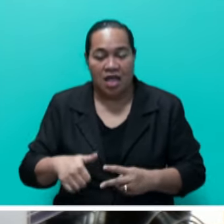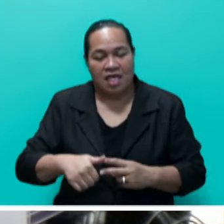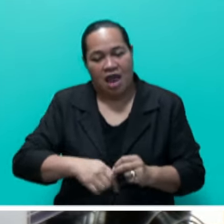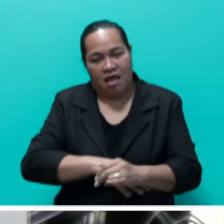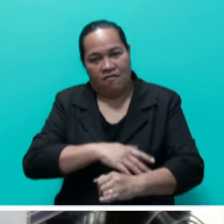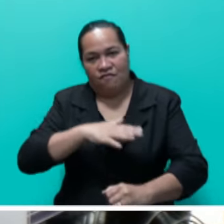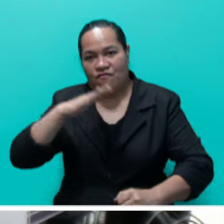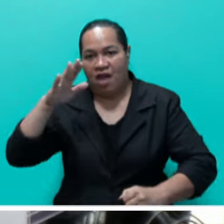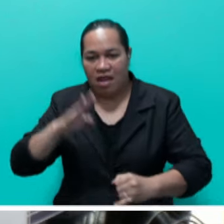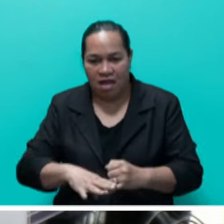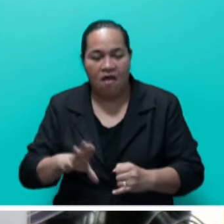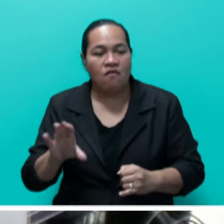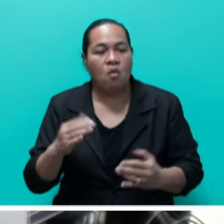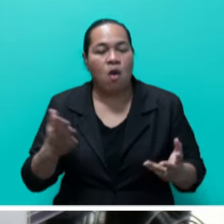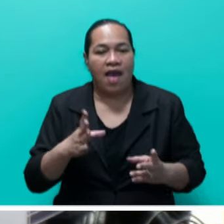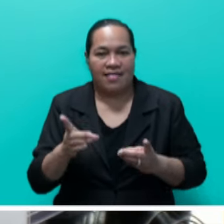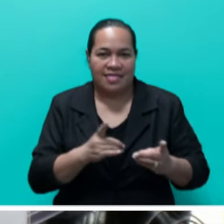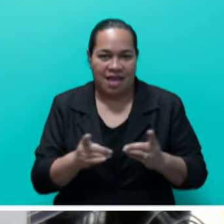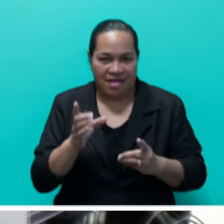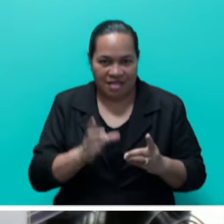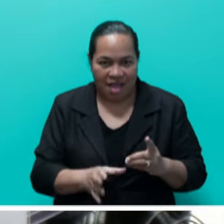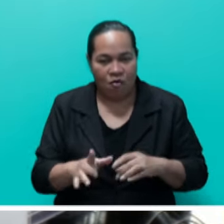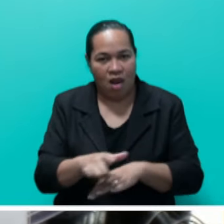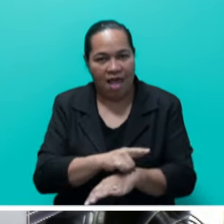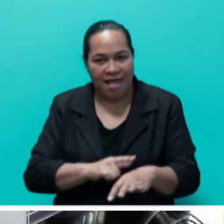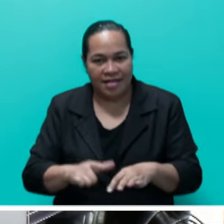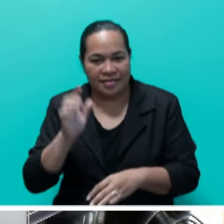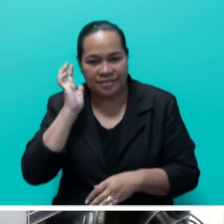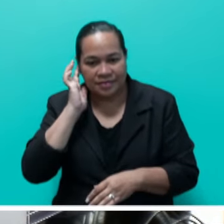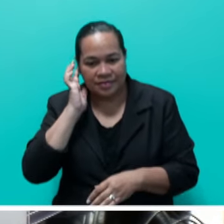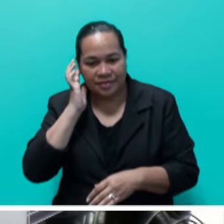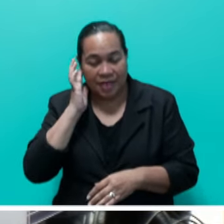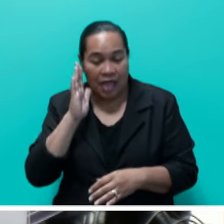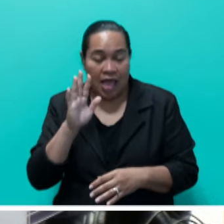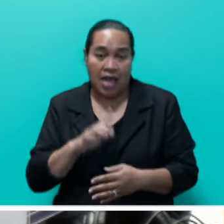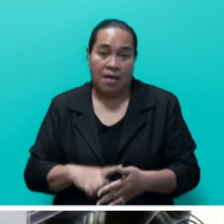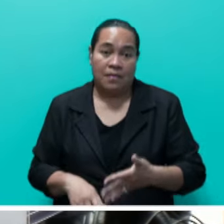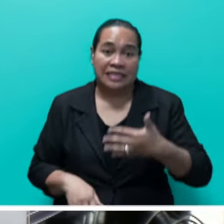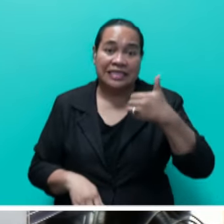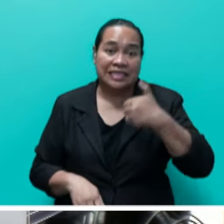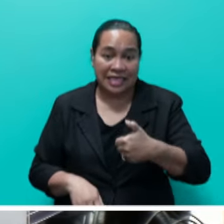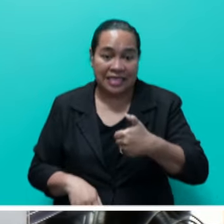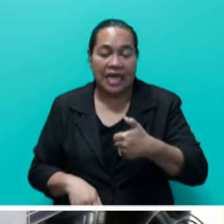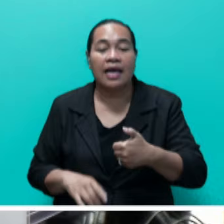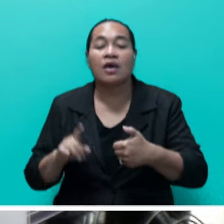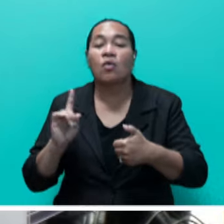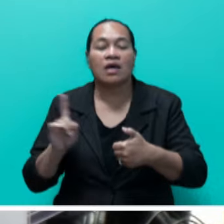from the Director of Lands and his team. Step six, of course, is the decision-making step